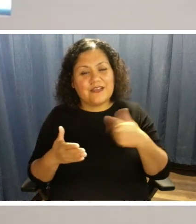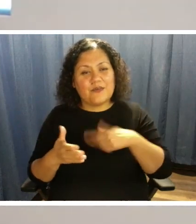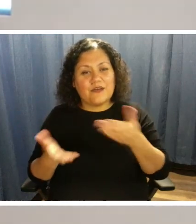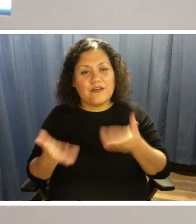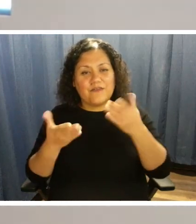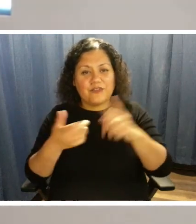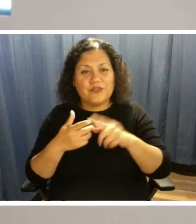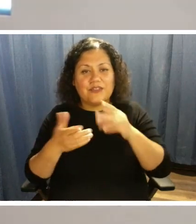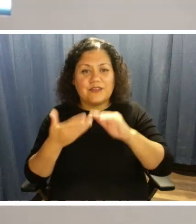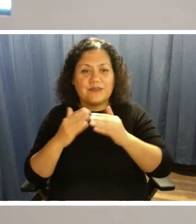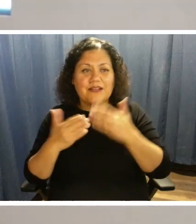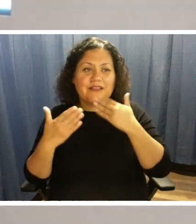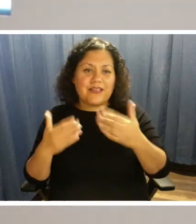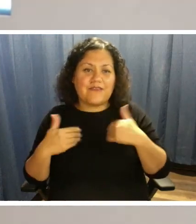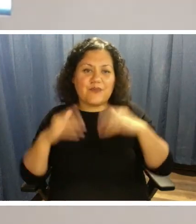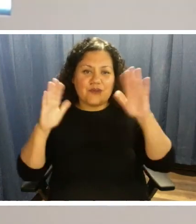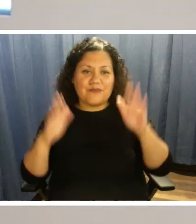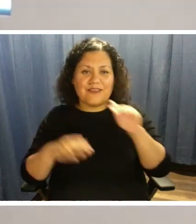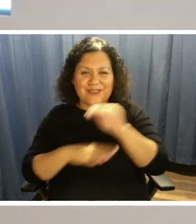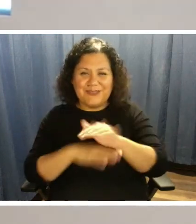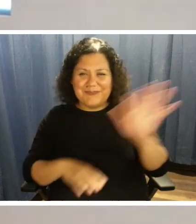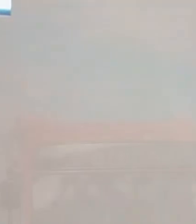Thank you and have a great afternoon.